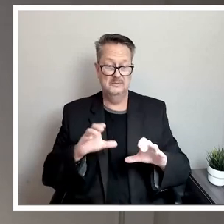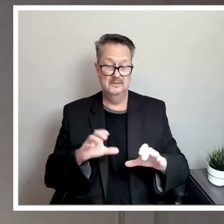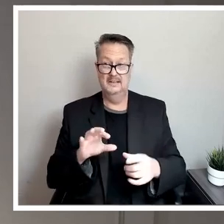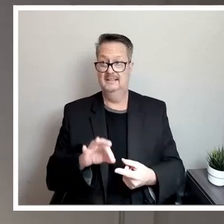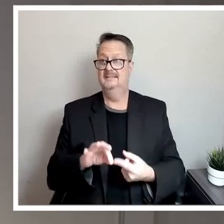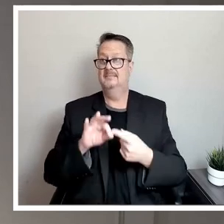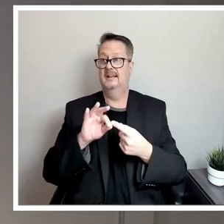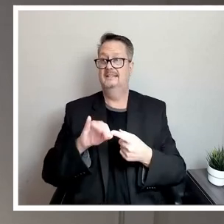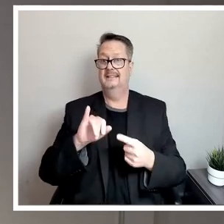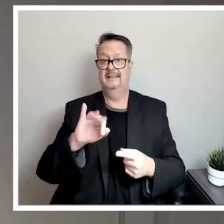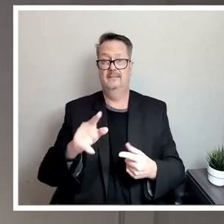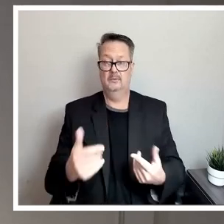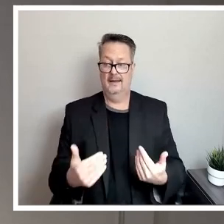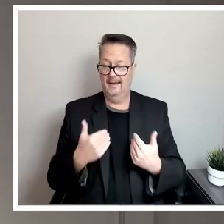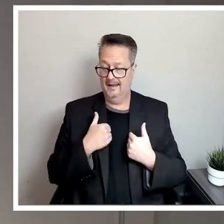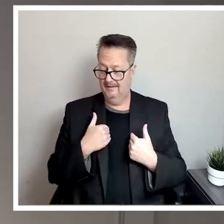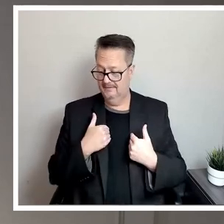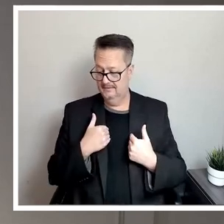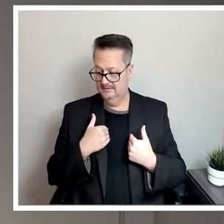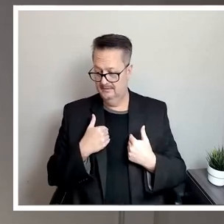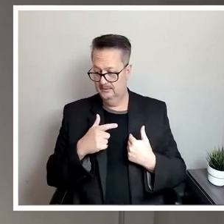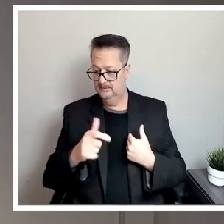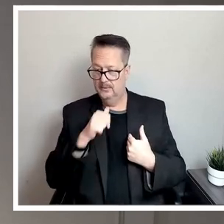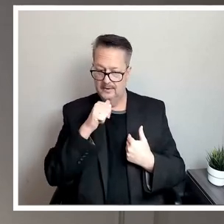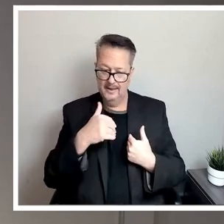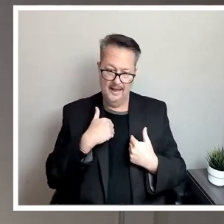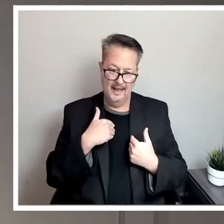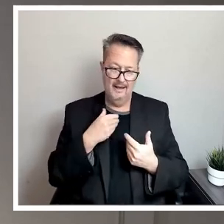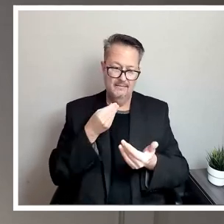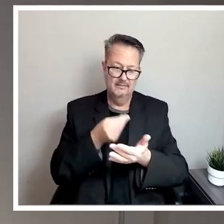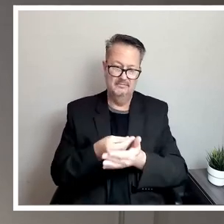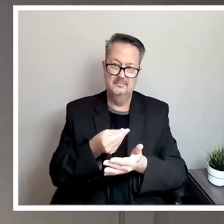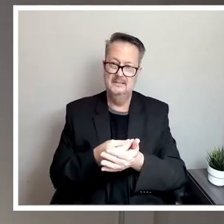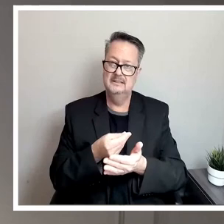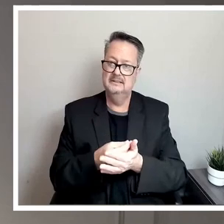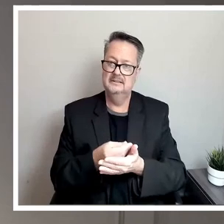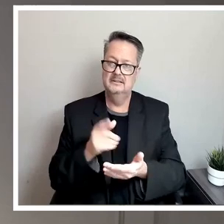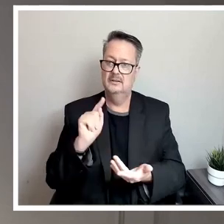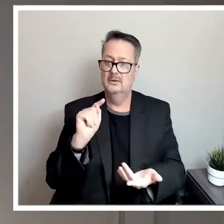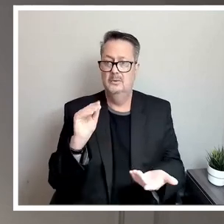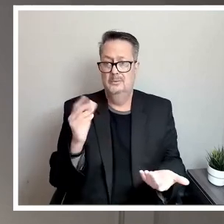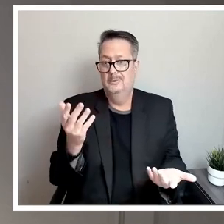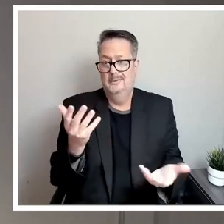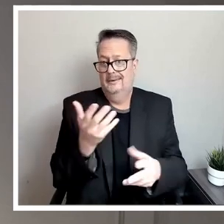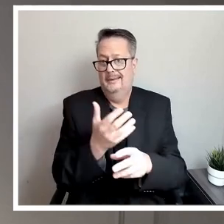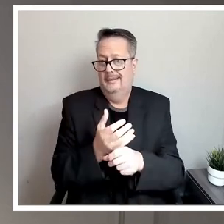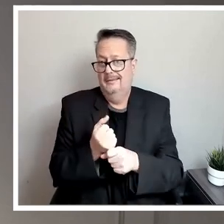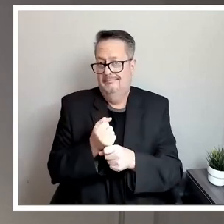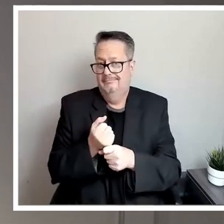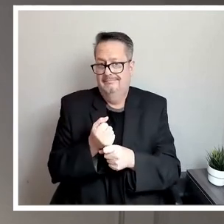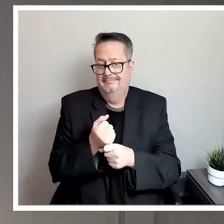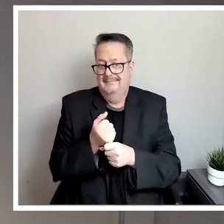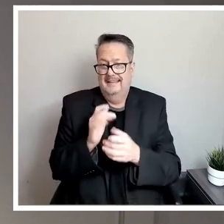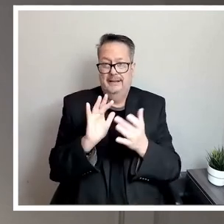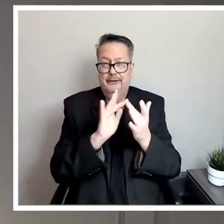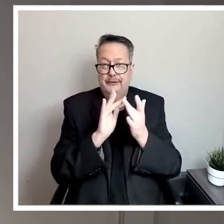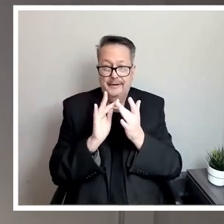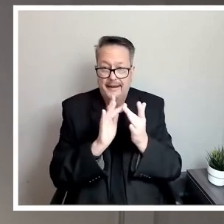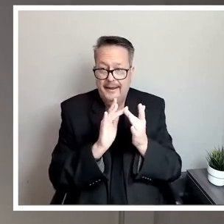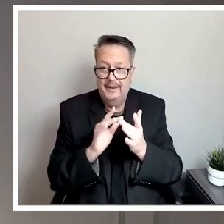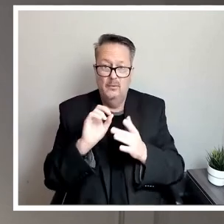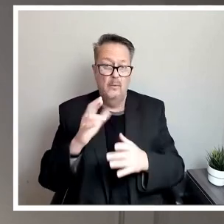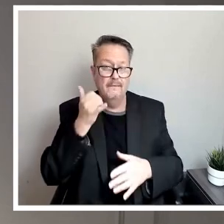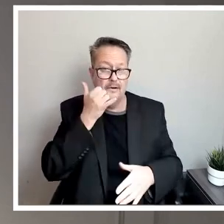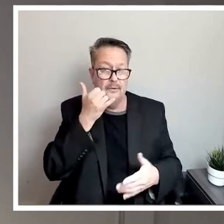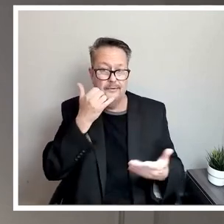you don't have the means to even have internet or maybe even a phone.